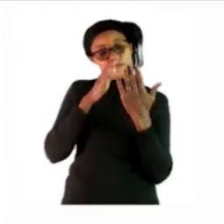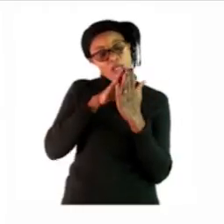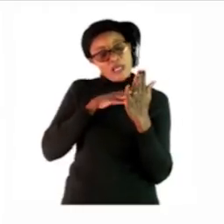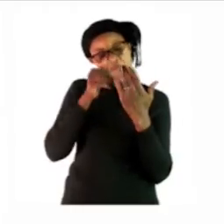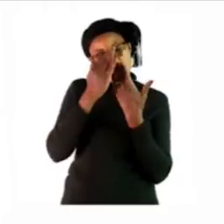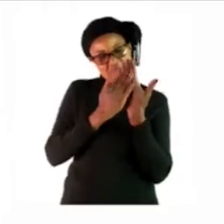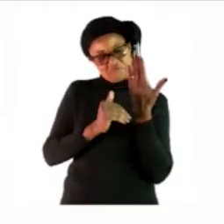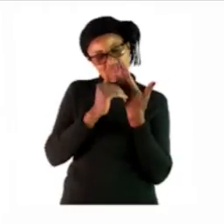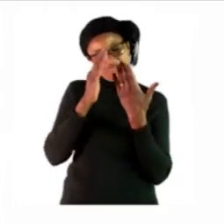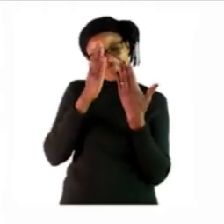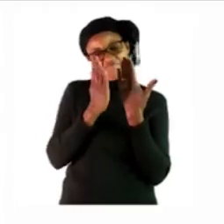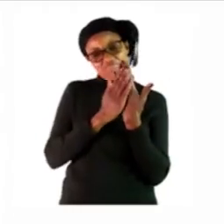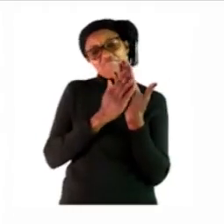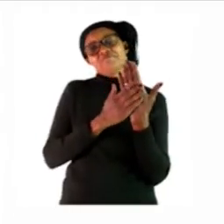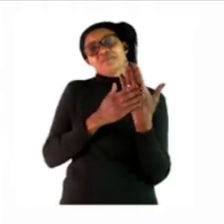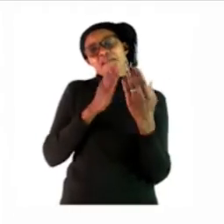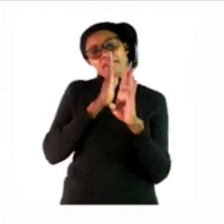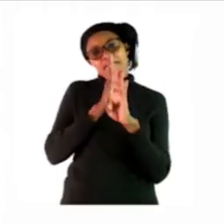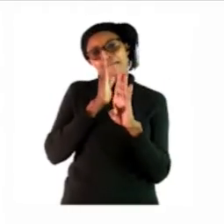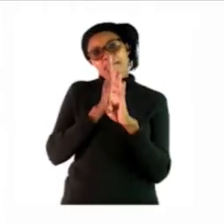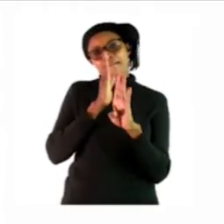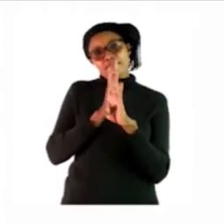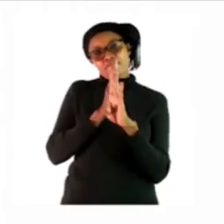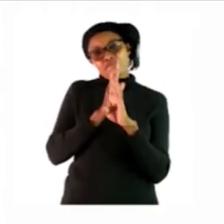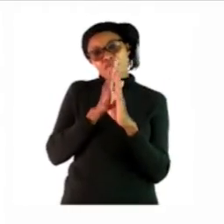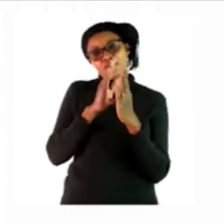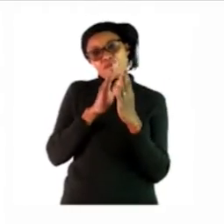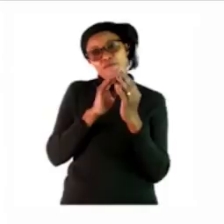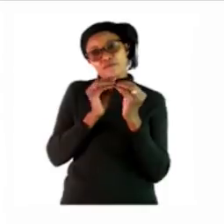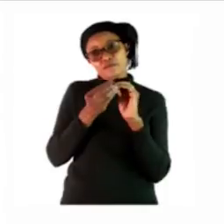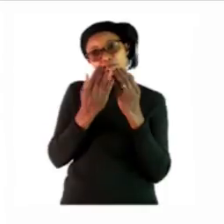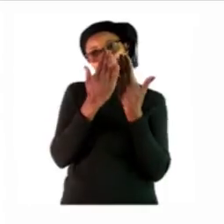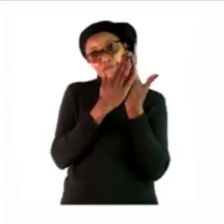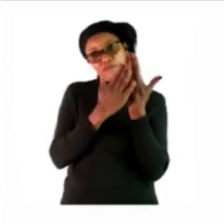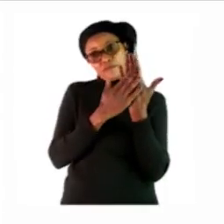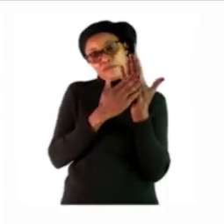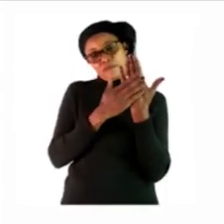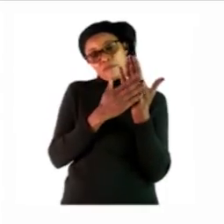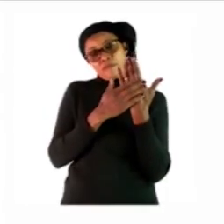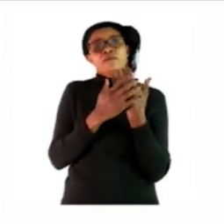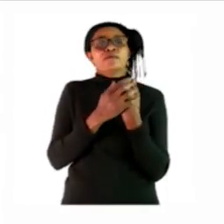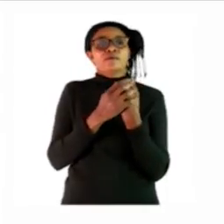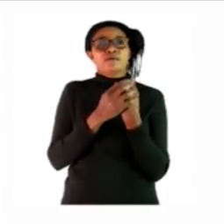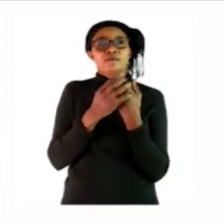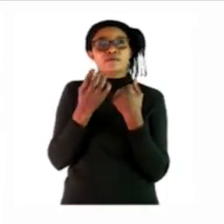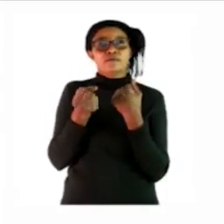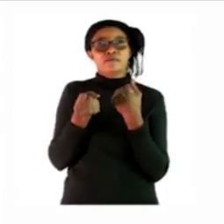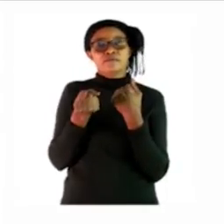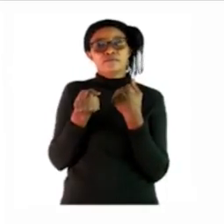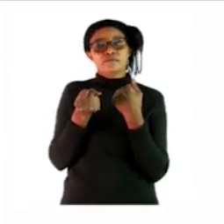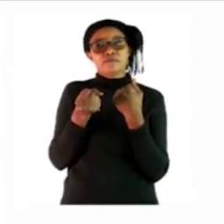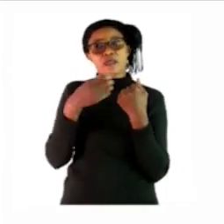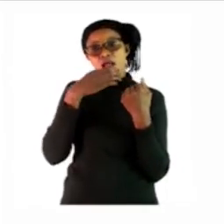correct sequence paste it at the back of the numbers so we have an